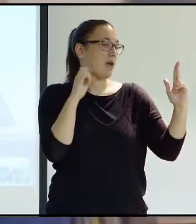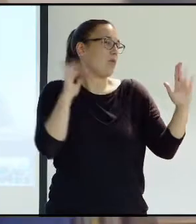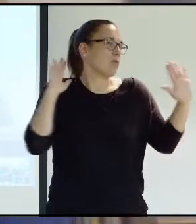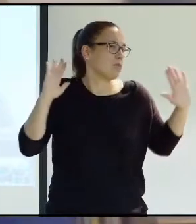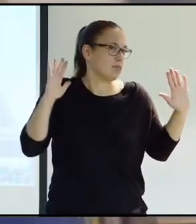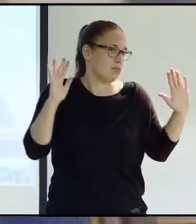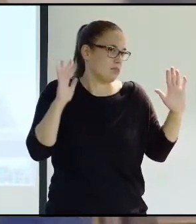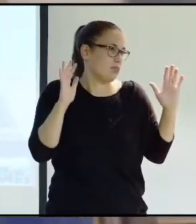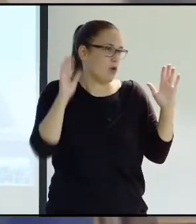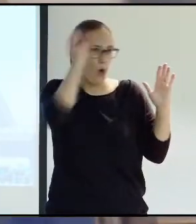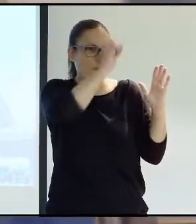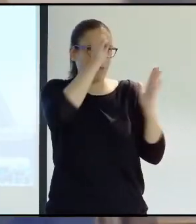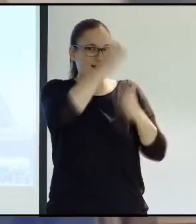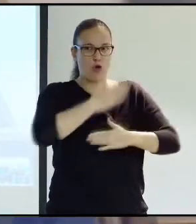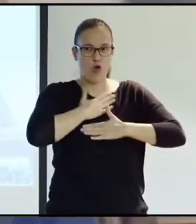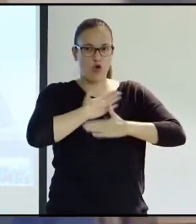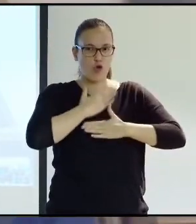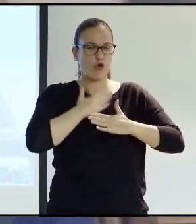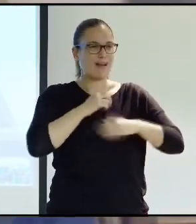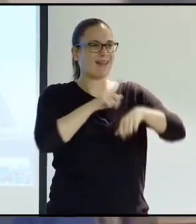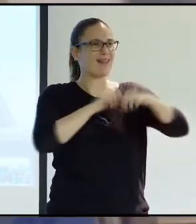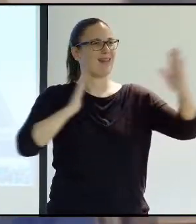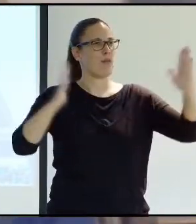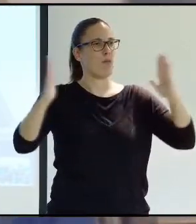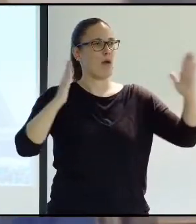about. This is how I perceive things.